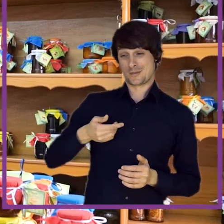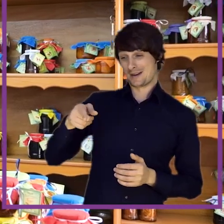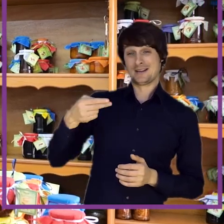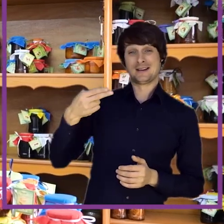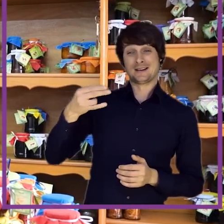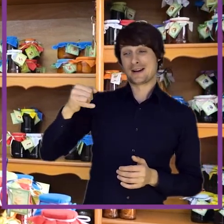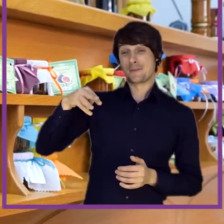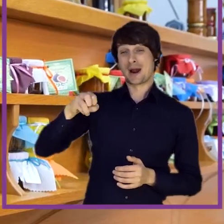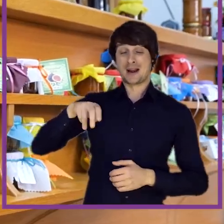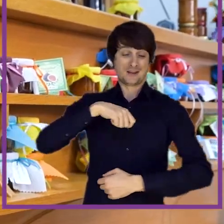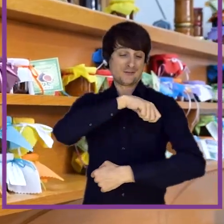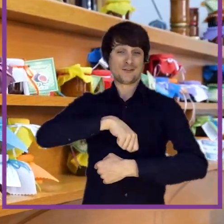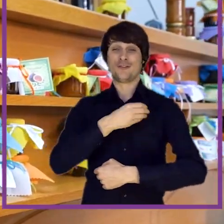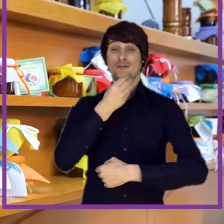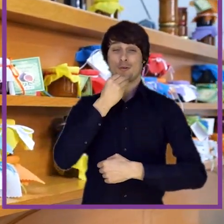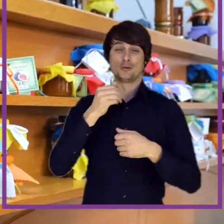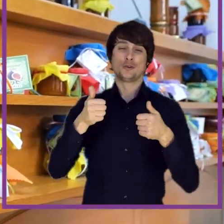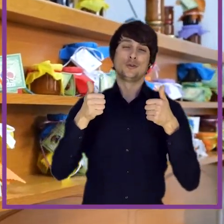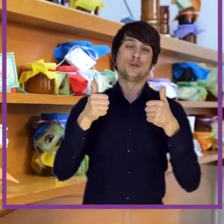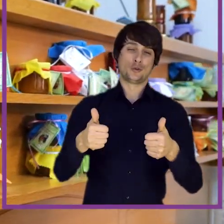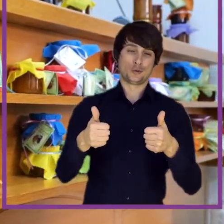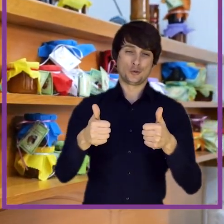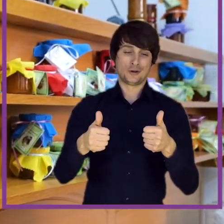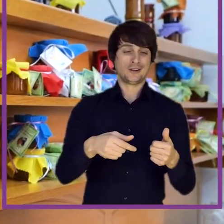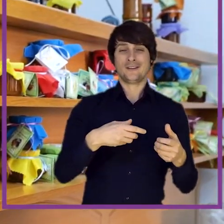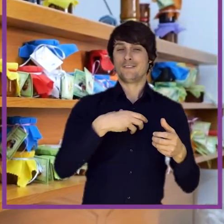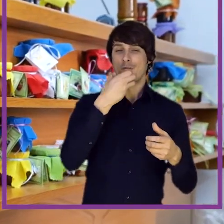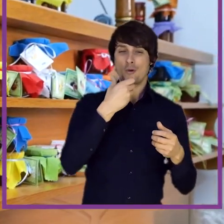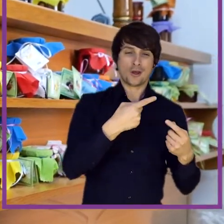way, when it was boiled with the sugar, it made a very good glyco to be served.